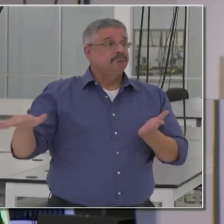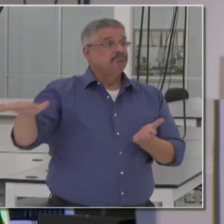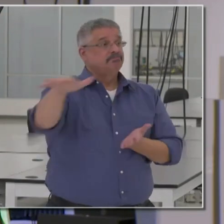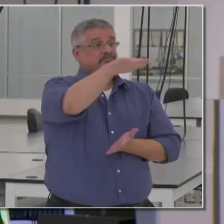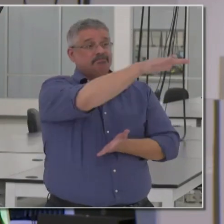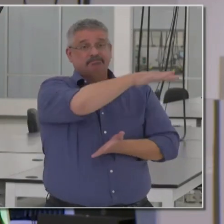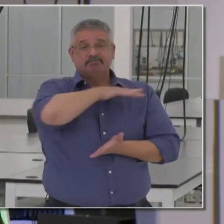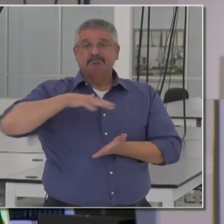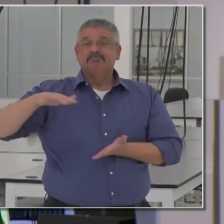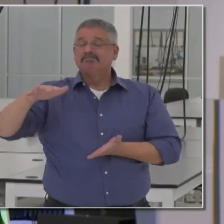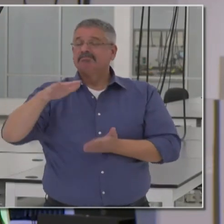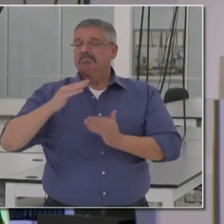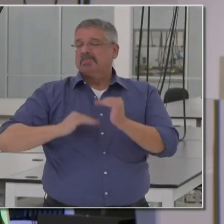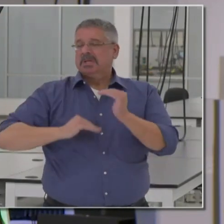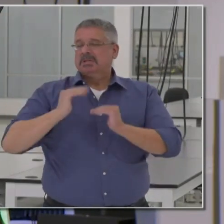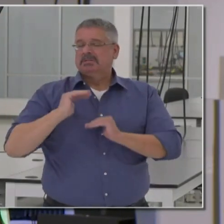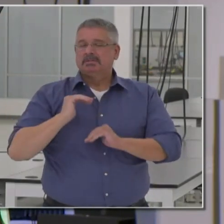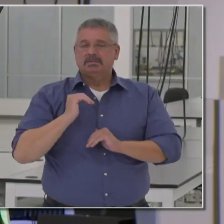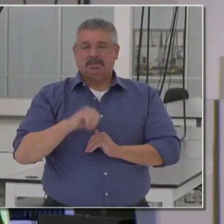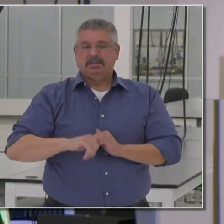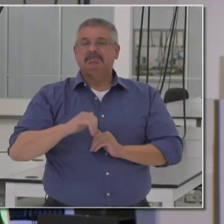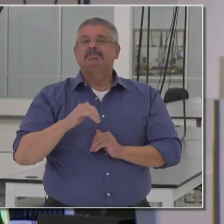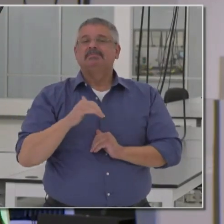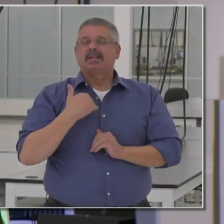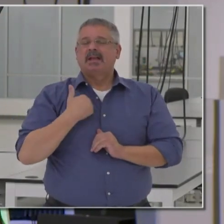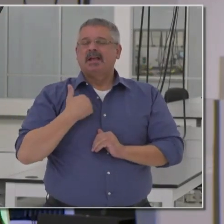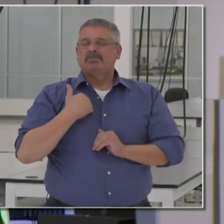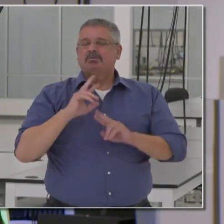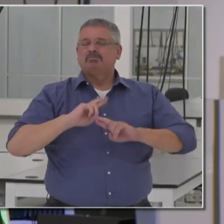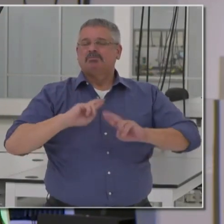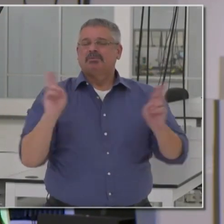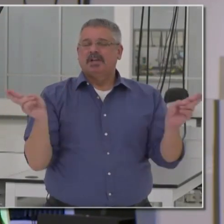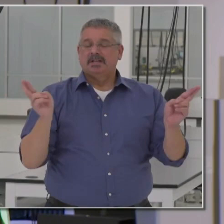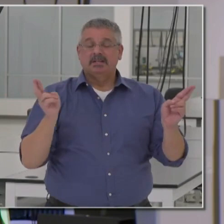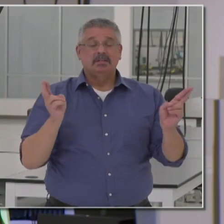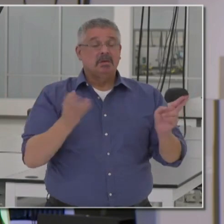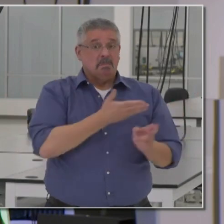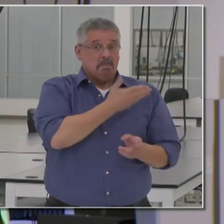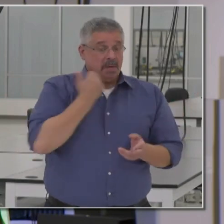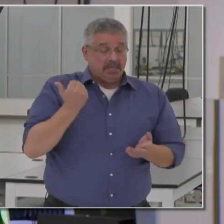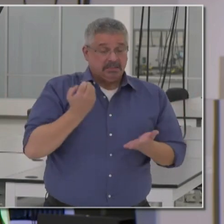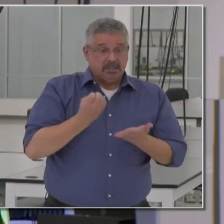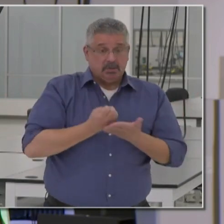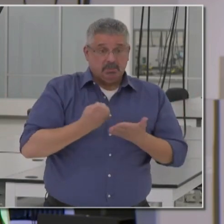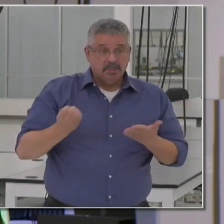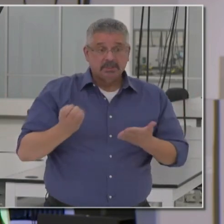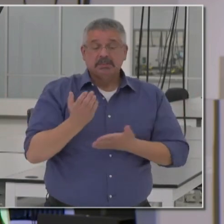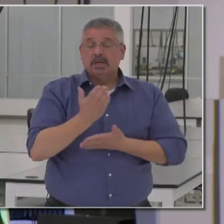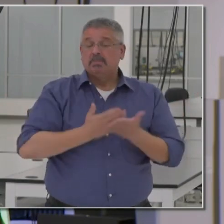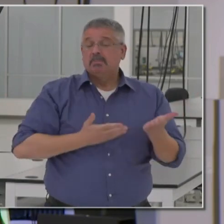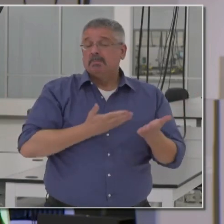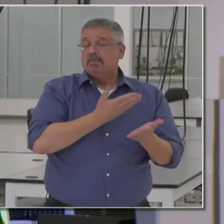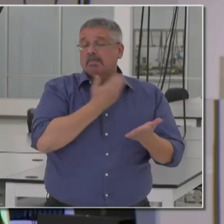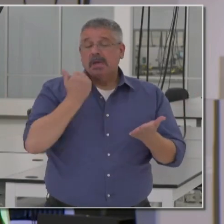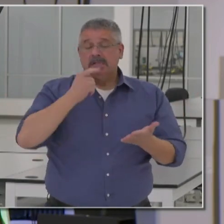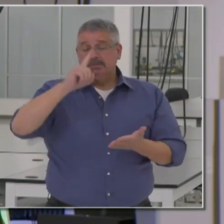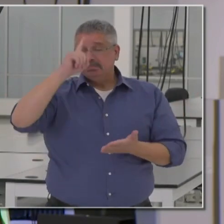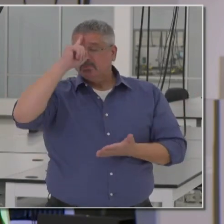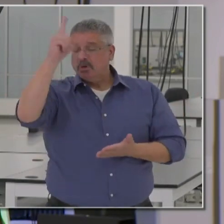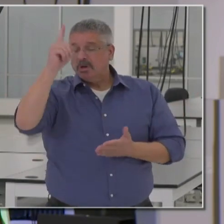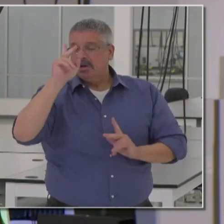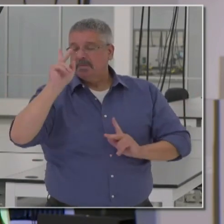in this state-of-the-art facility. Some of the best equipment and some of the best and brightest